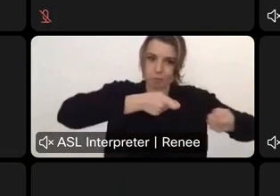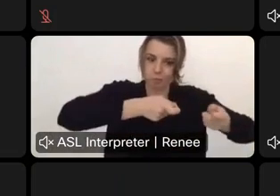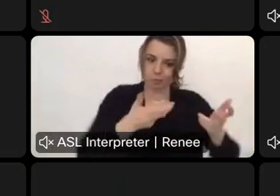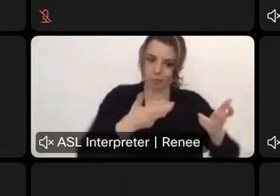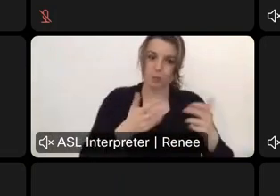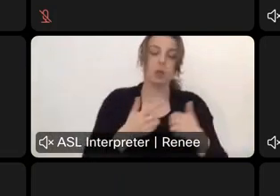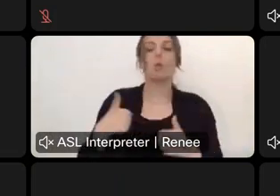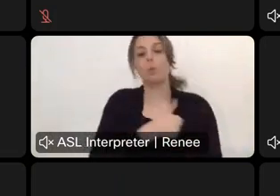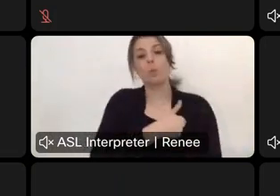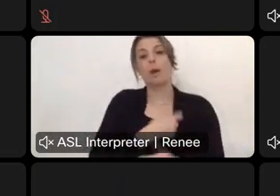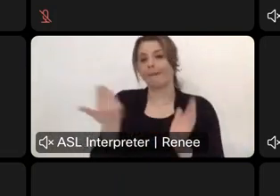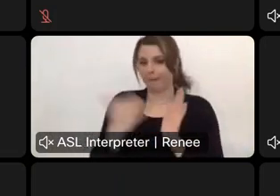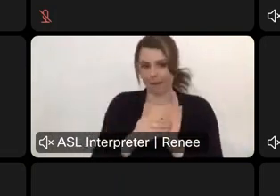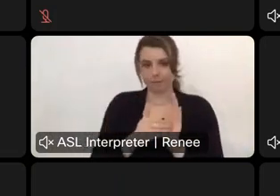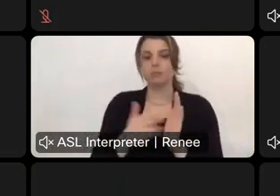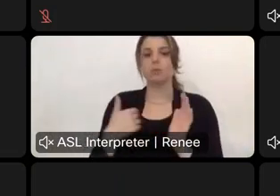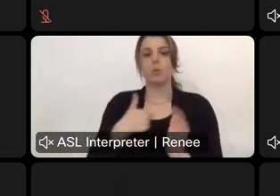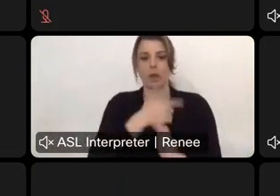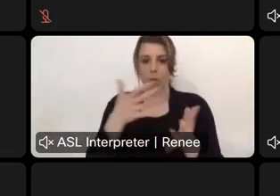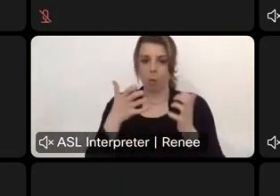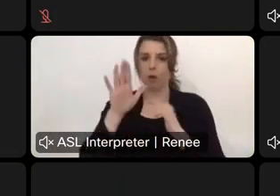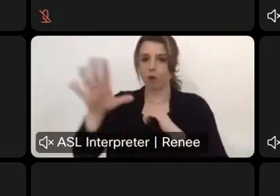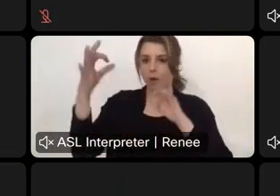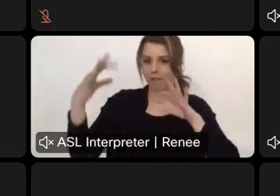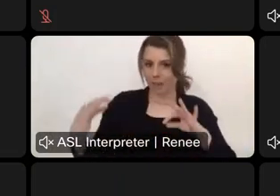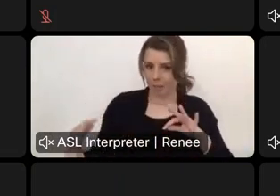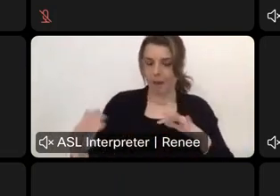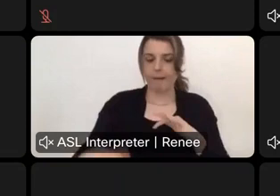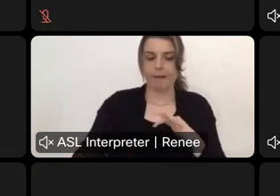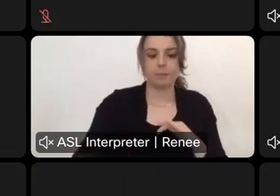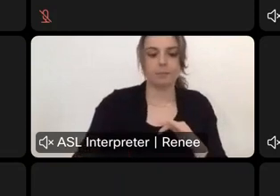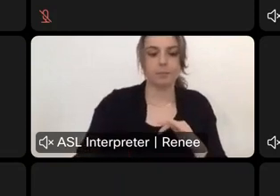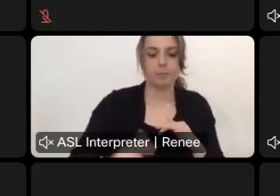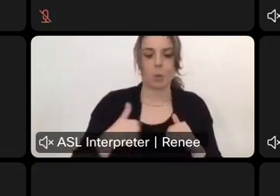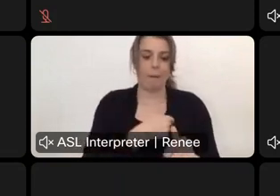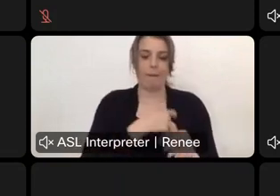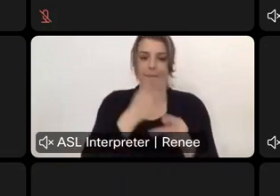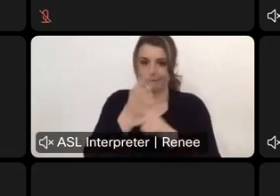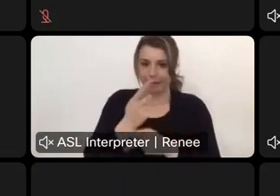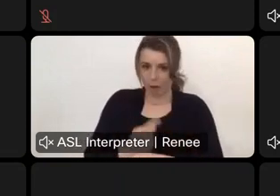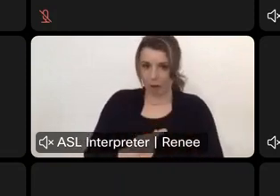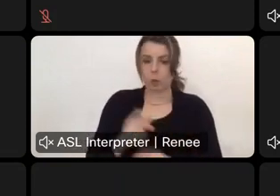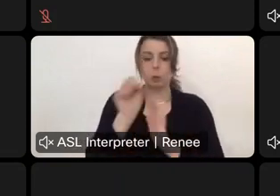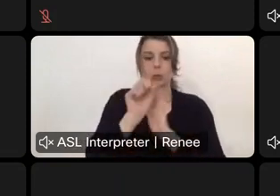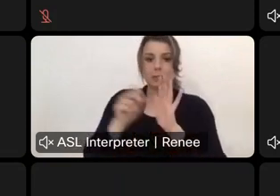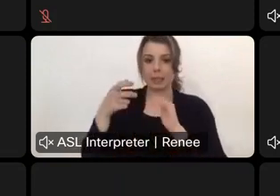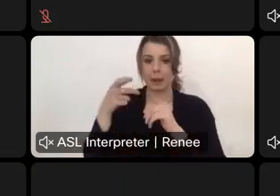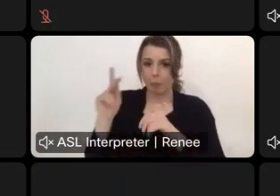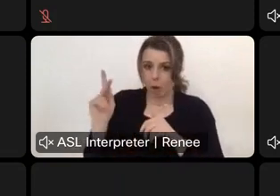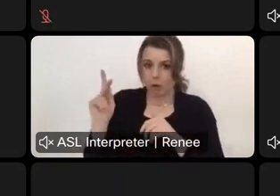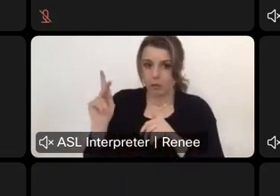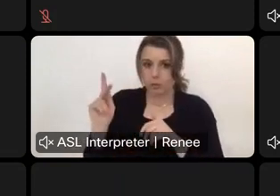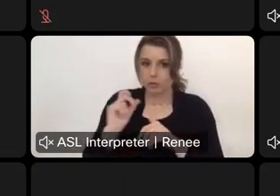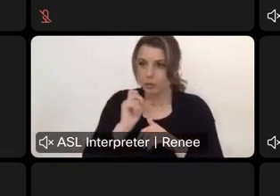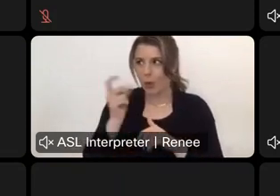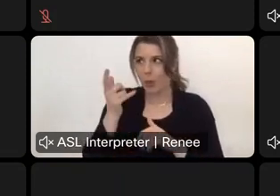for your feedback to help us improve our position. So we can continue to facilitate that. So that state parks don't look. Uh, the